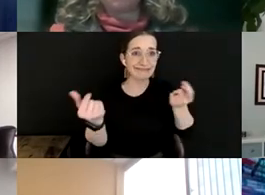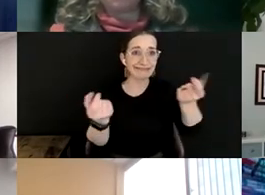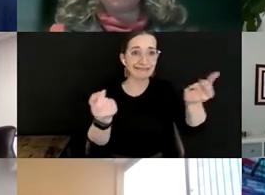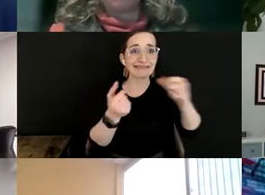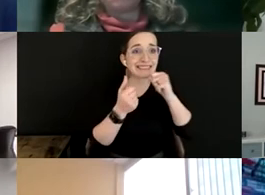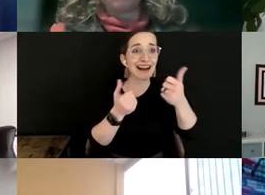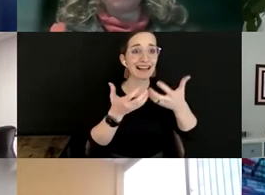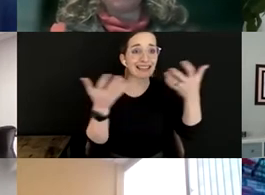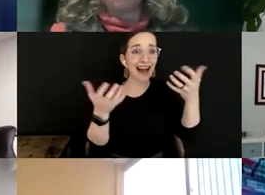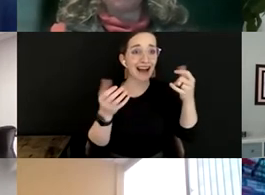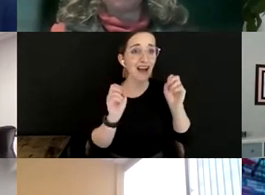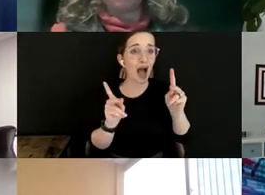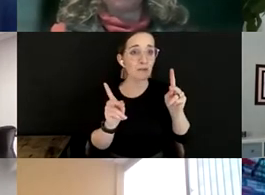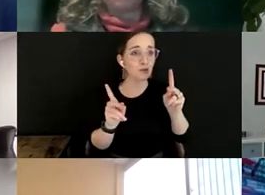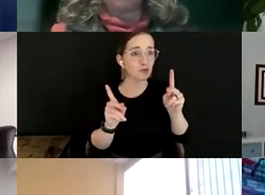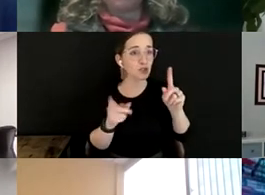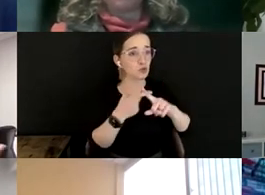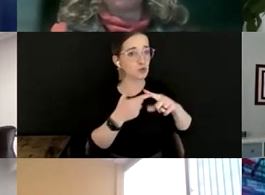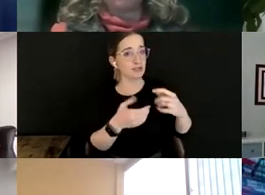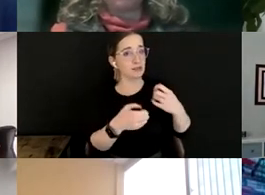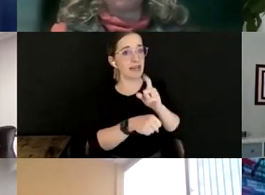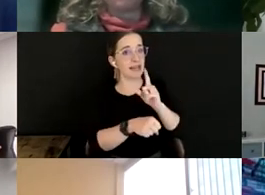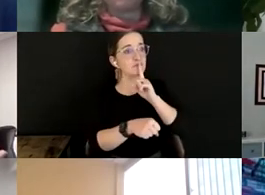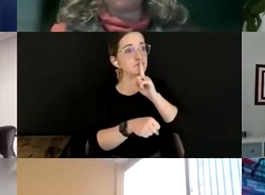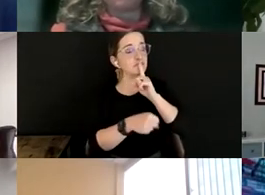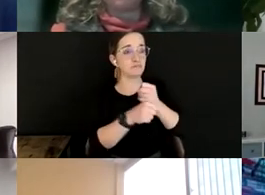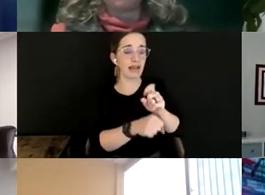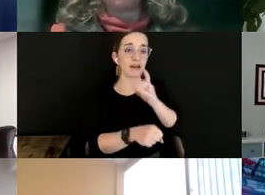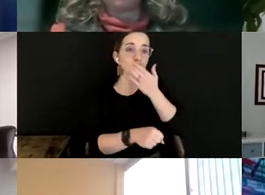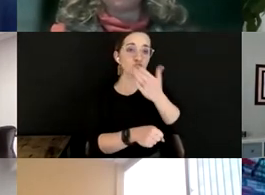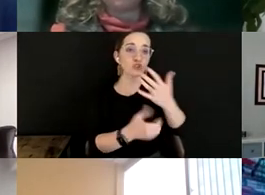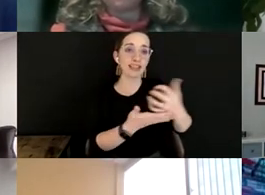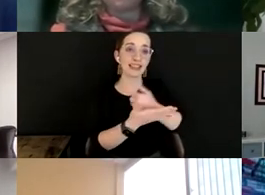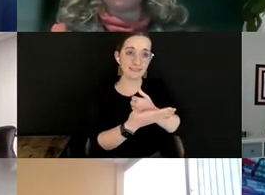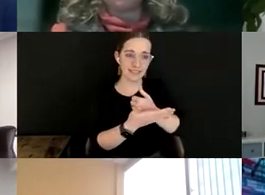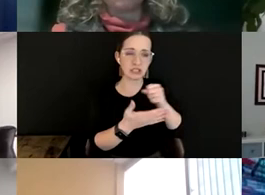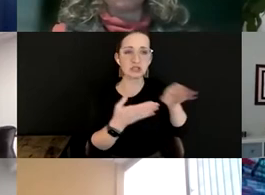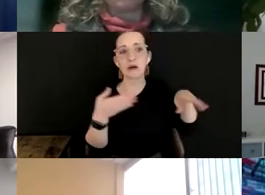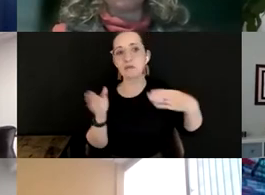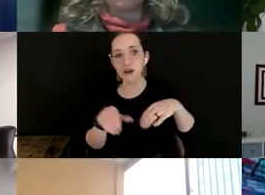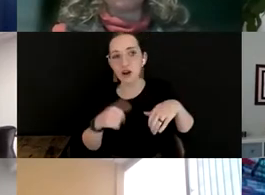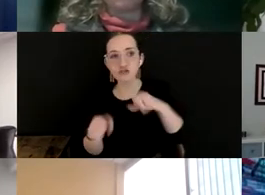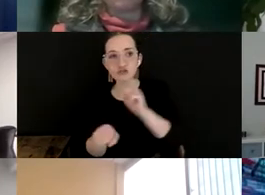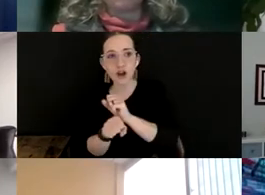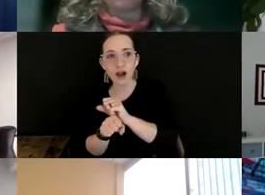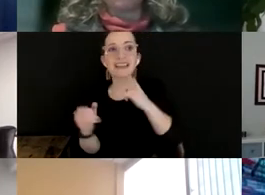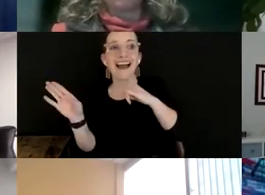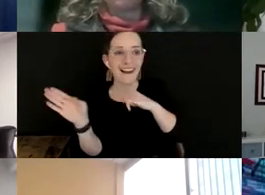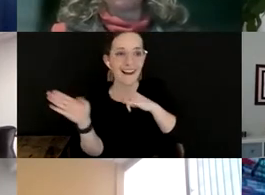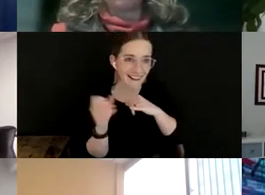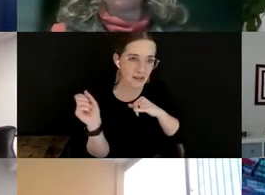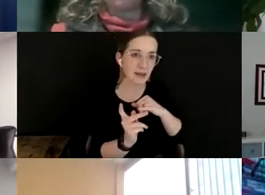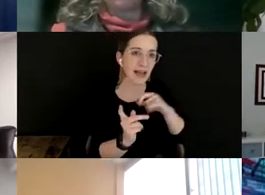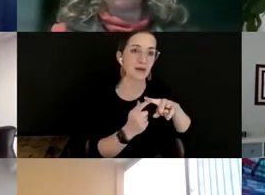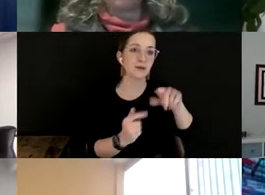wage in arts disciplines. So they were doing other things. And then the other thing I think, and I don't know if this is just unique to